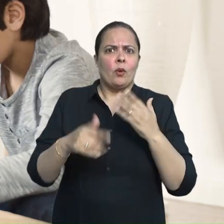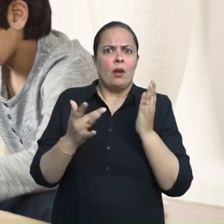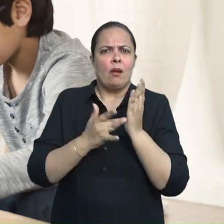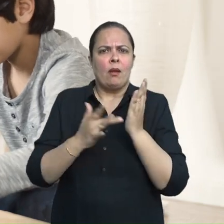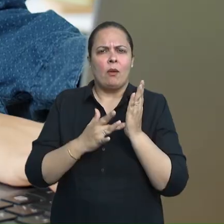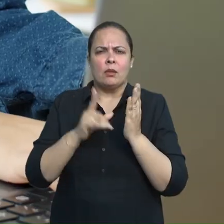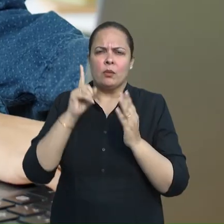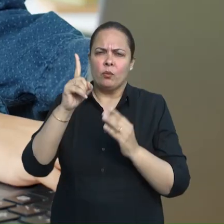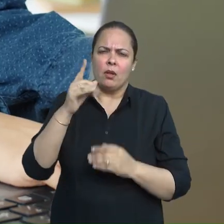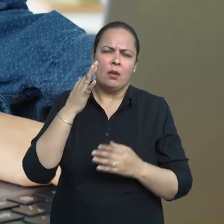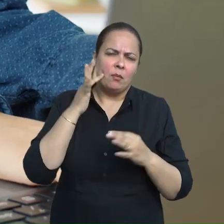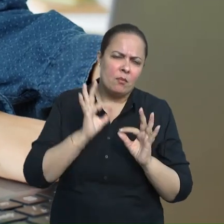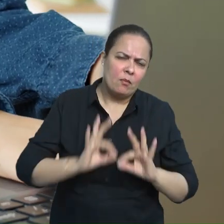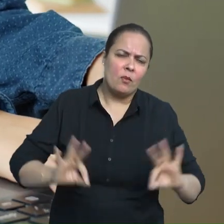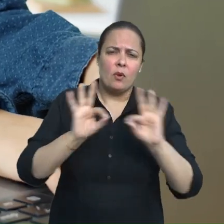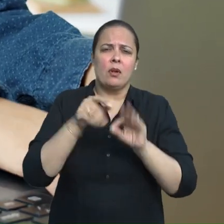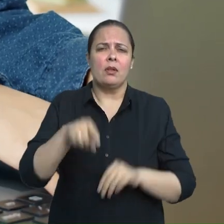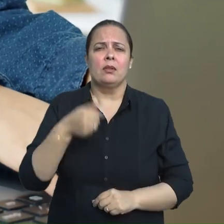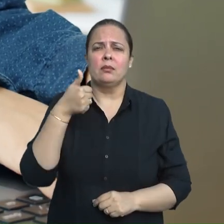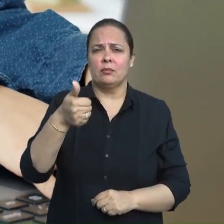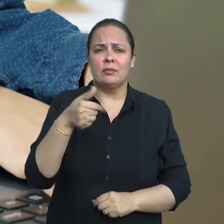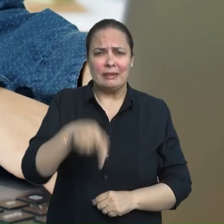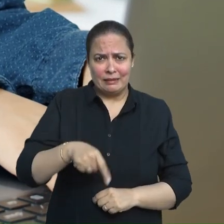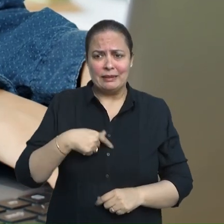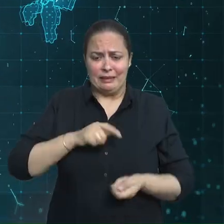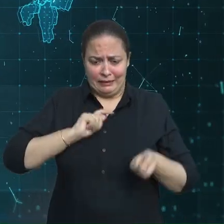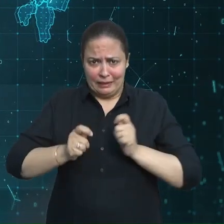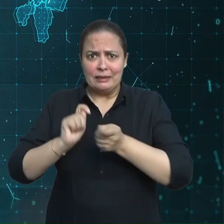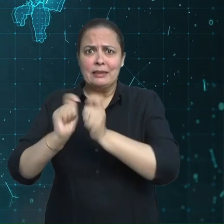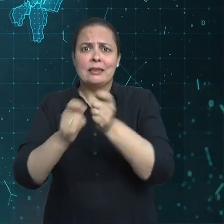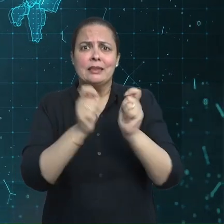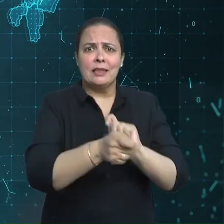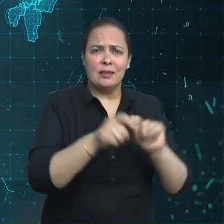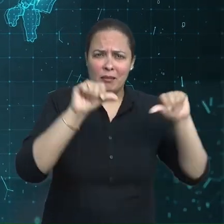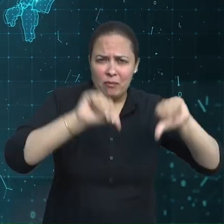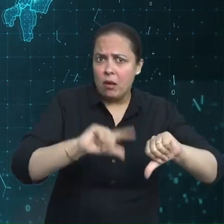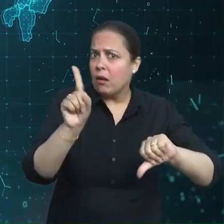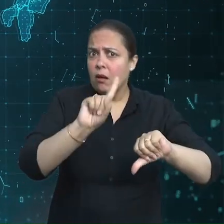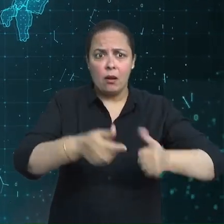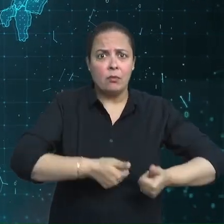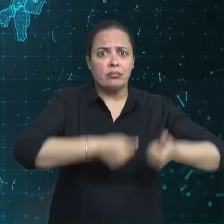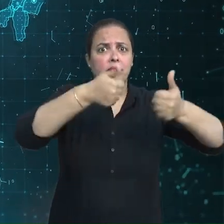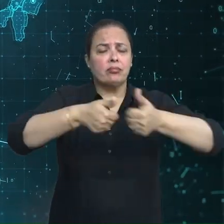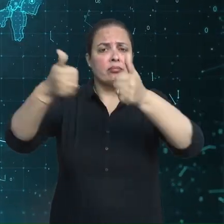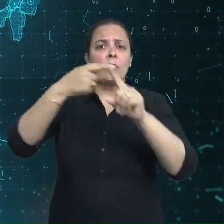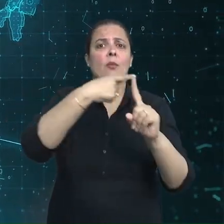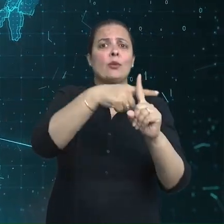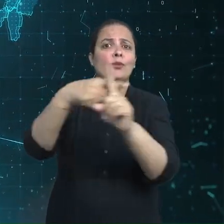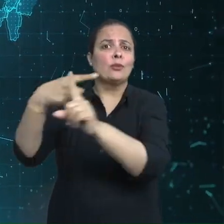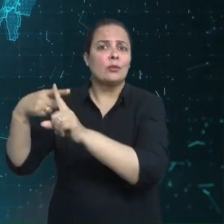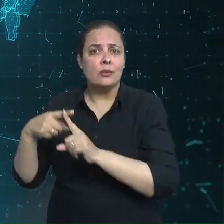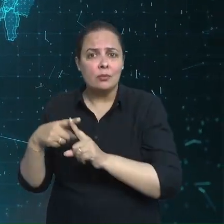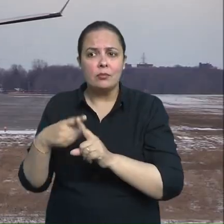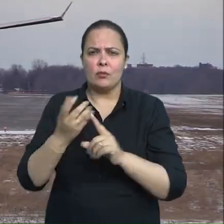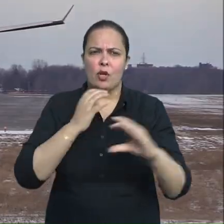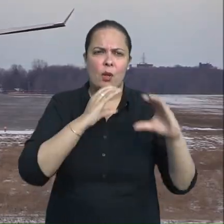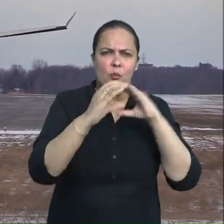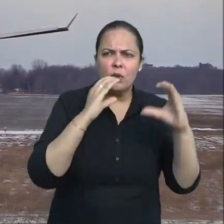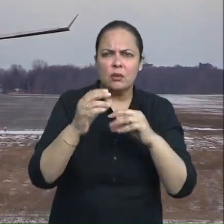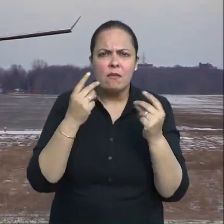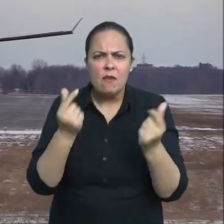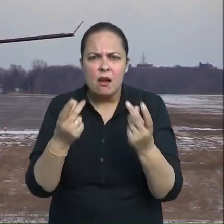bringing about numerous positive changes. From enhanced connectivity and communication